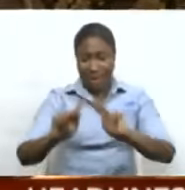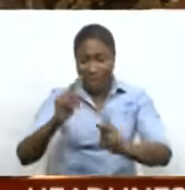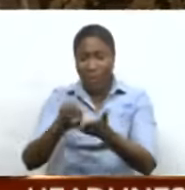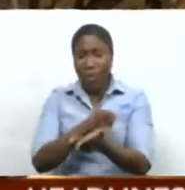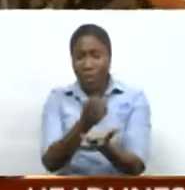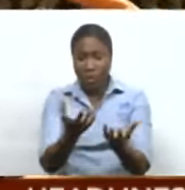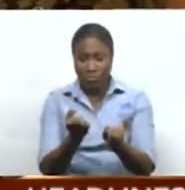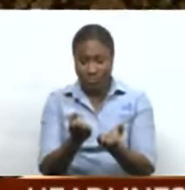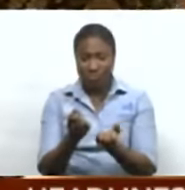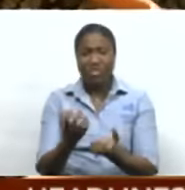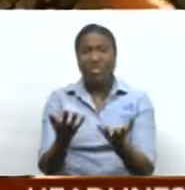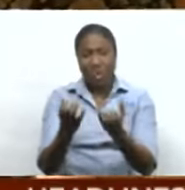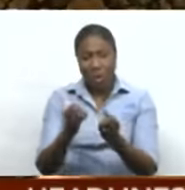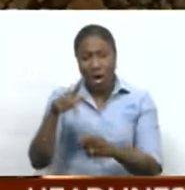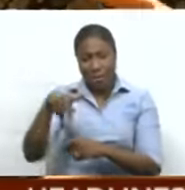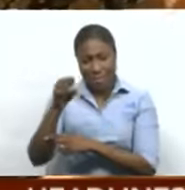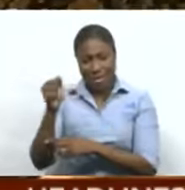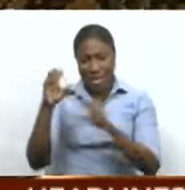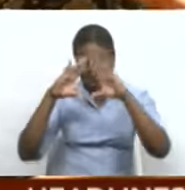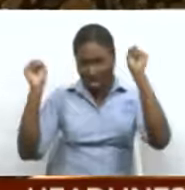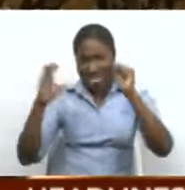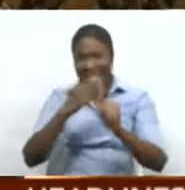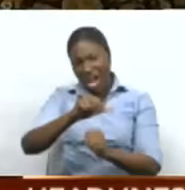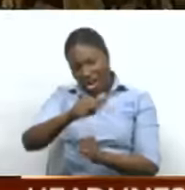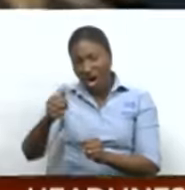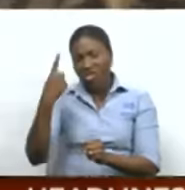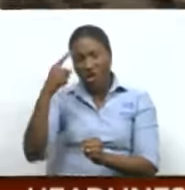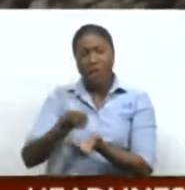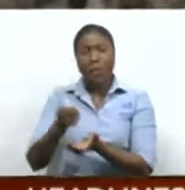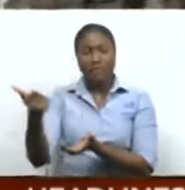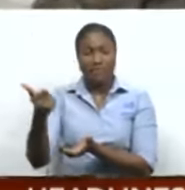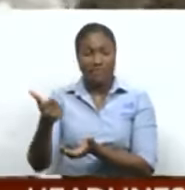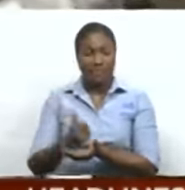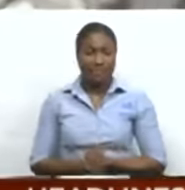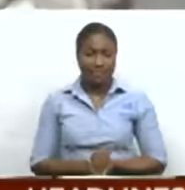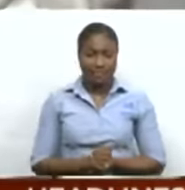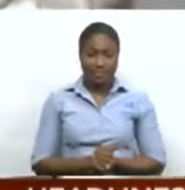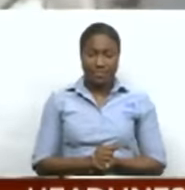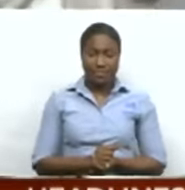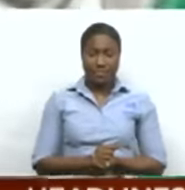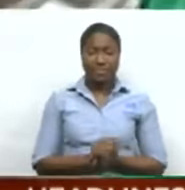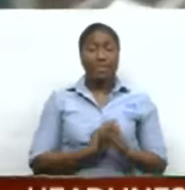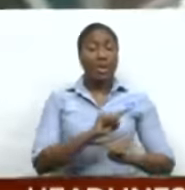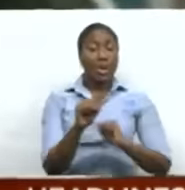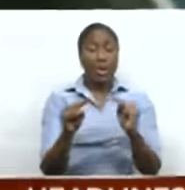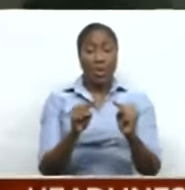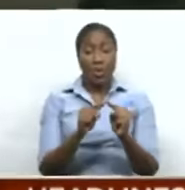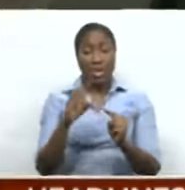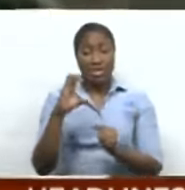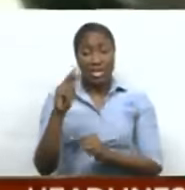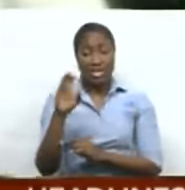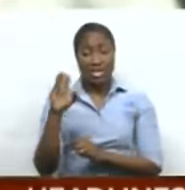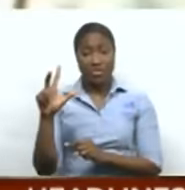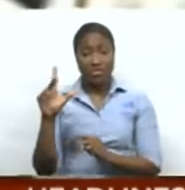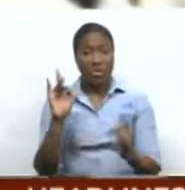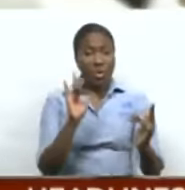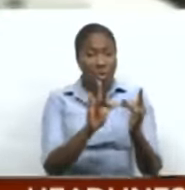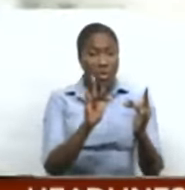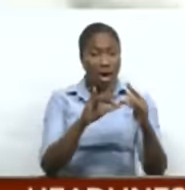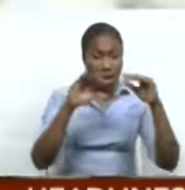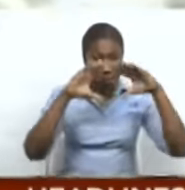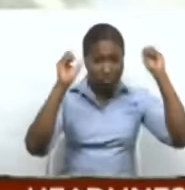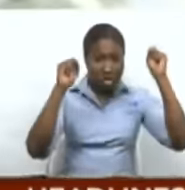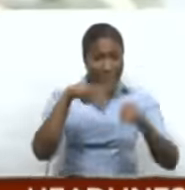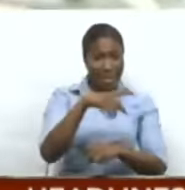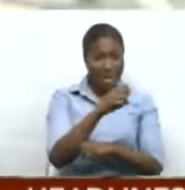people, they are now calling for him and others like such to leave. However, when CNC3 News reached out to Bautiste for comment, he did not